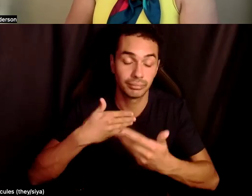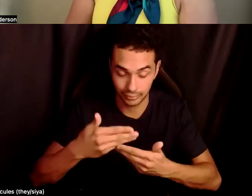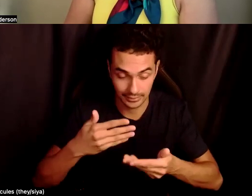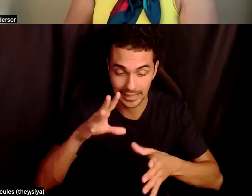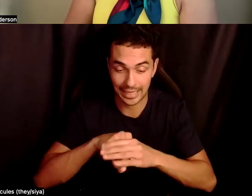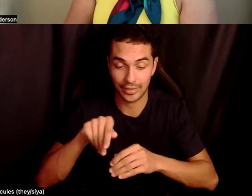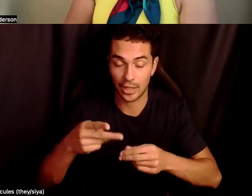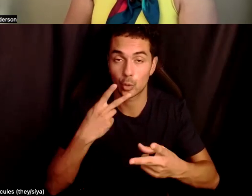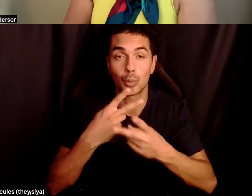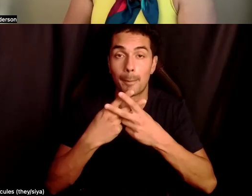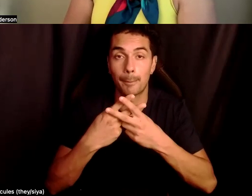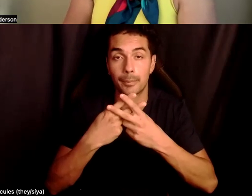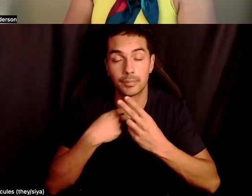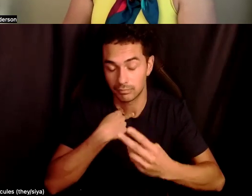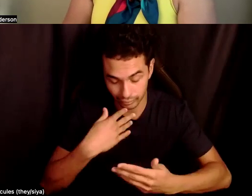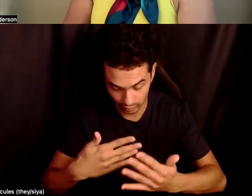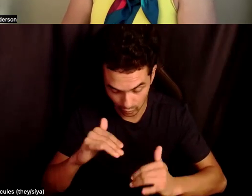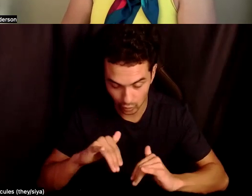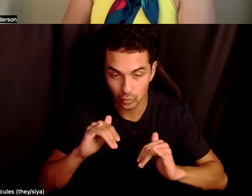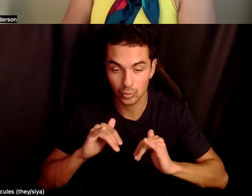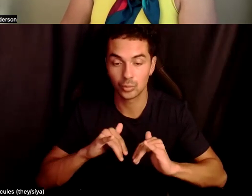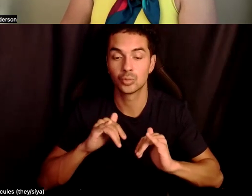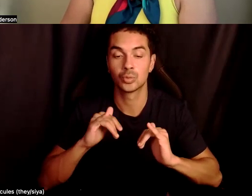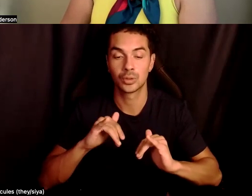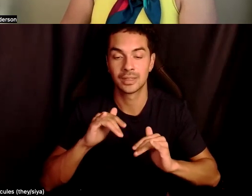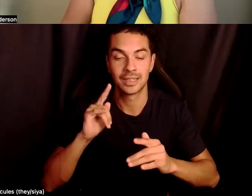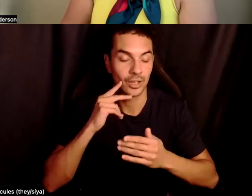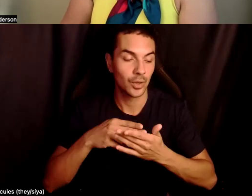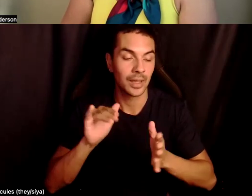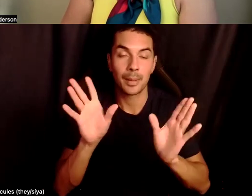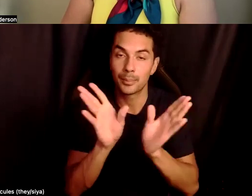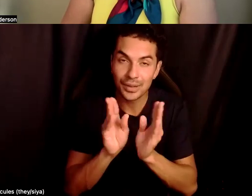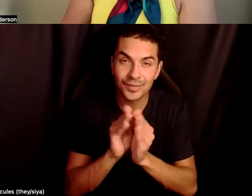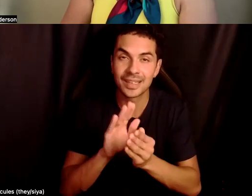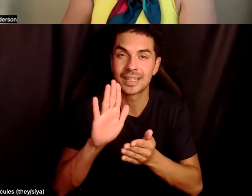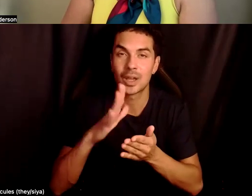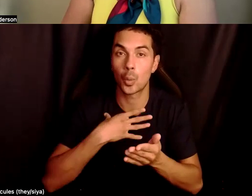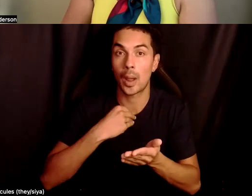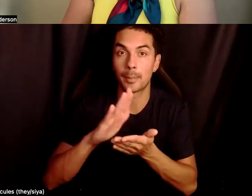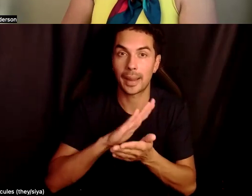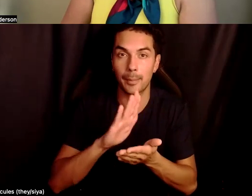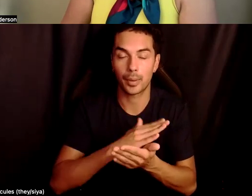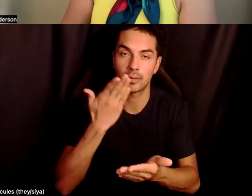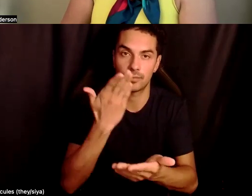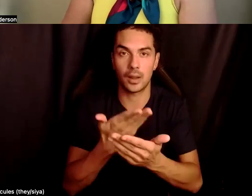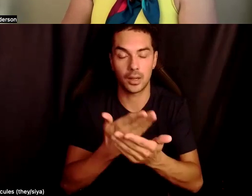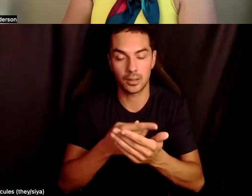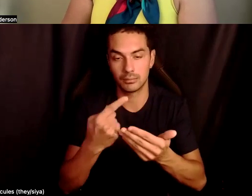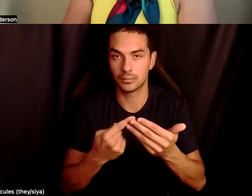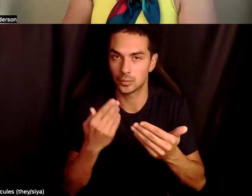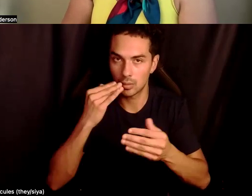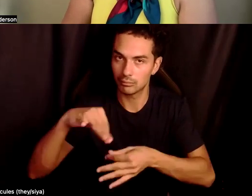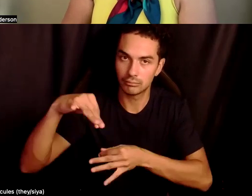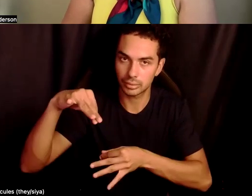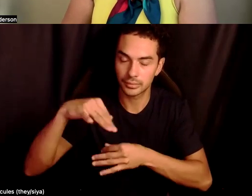briefings and white papers and things like that, you're looking for somebody with credentials, right? You're looking for a reputable